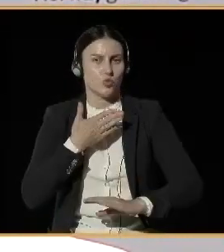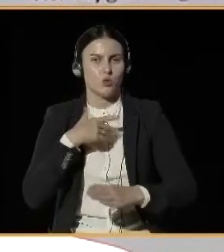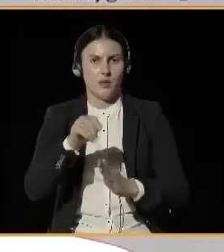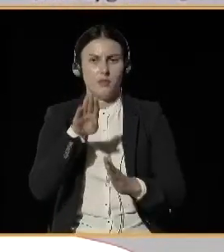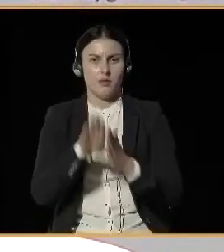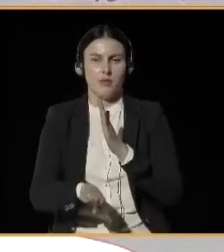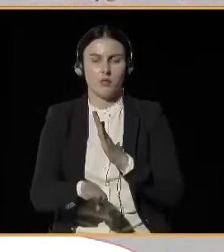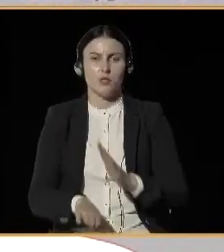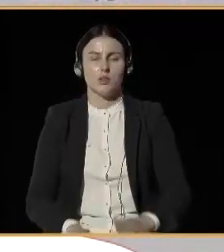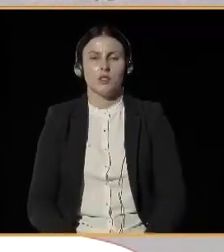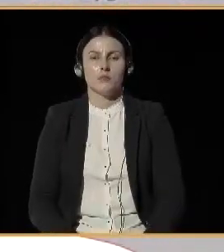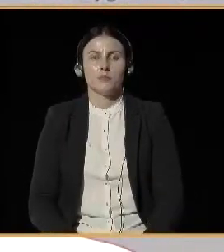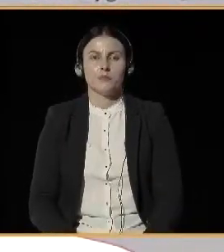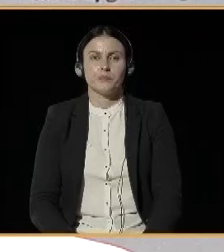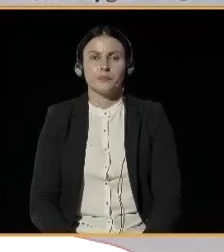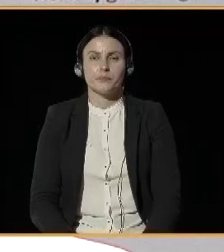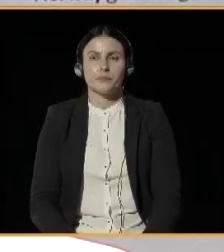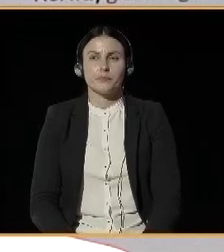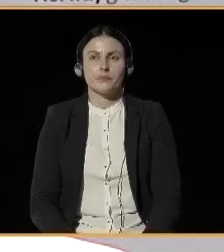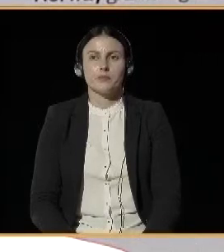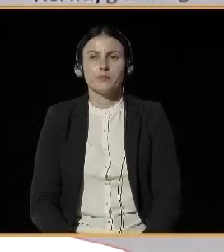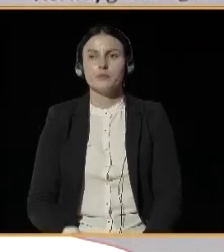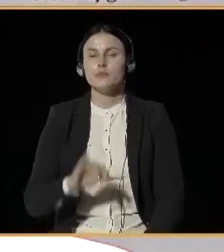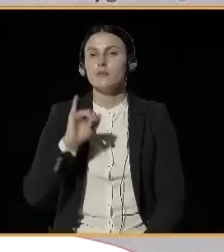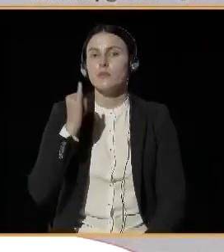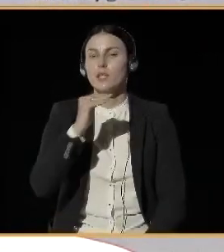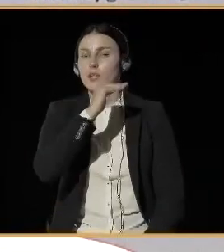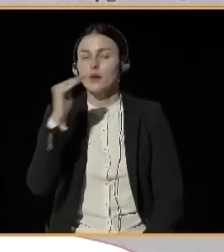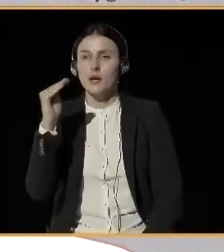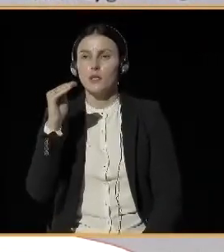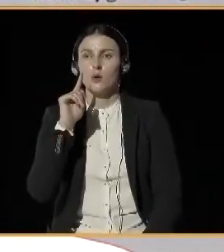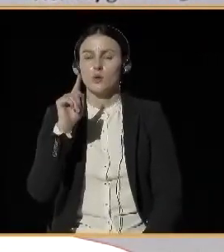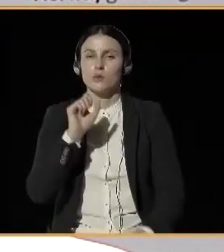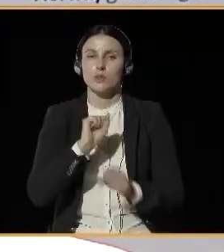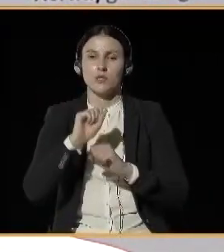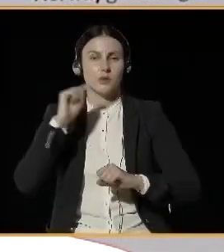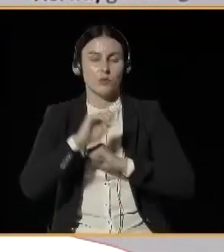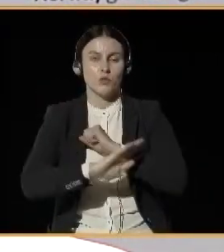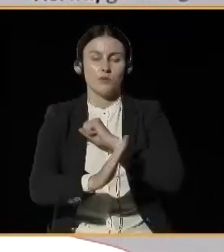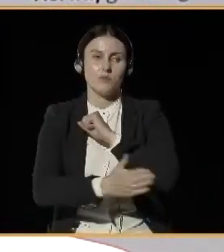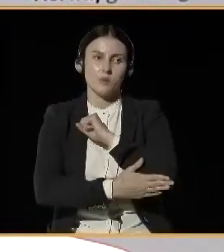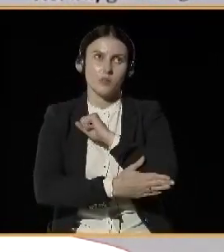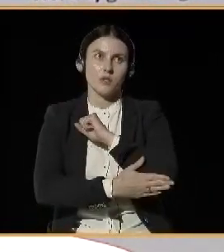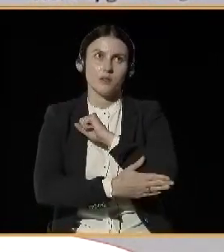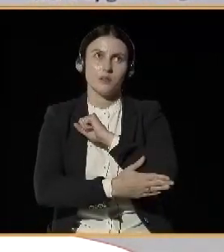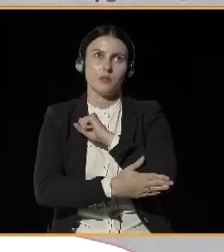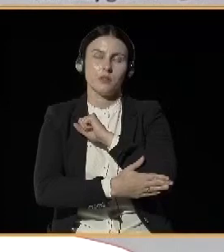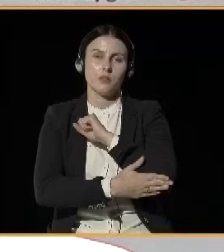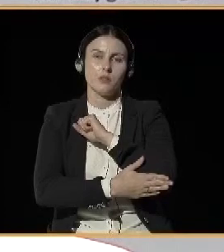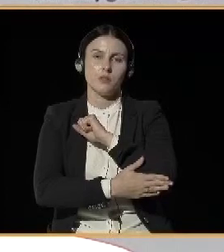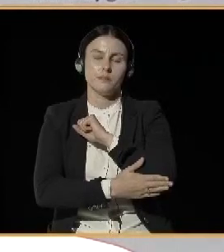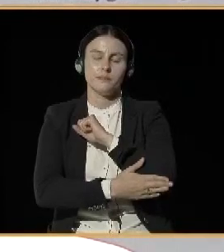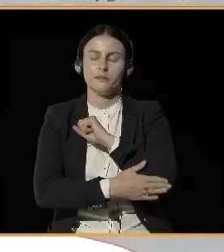somehow supported by the local or national law to avoid such solutions